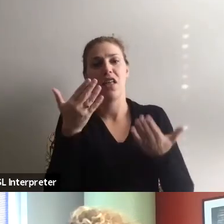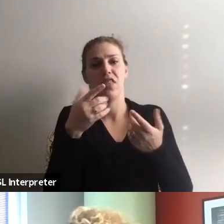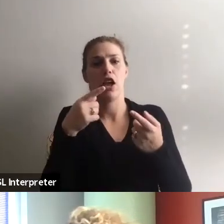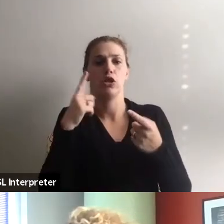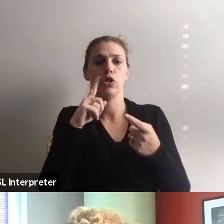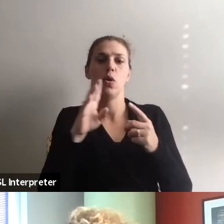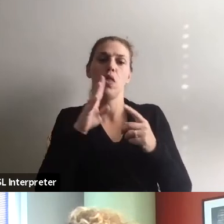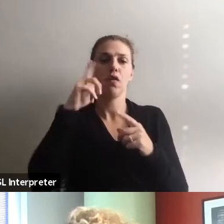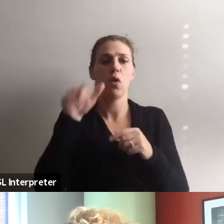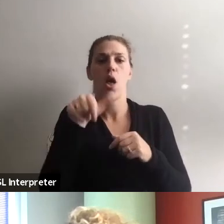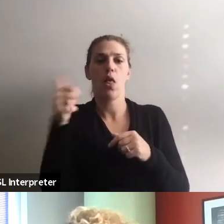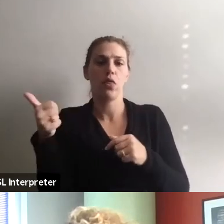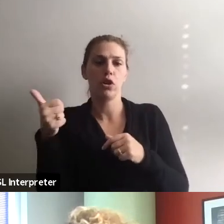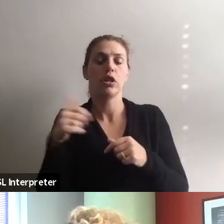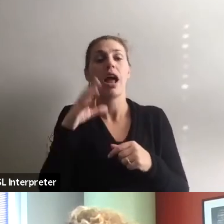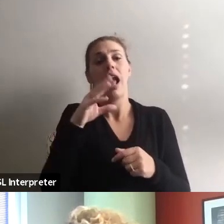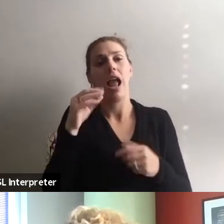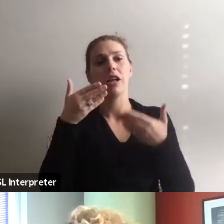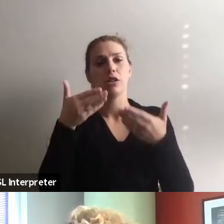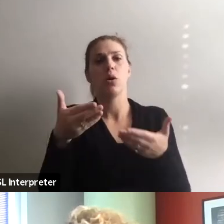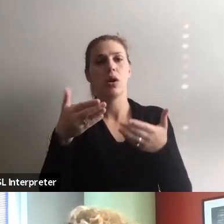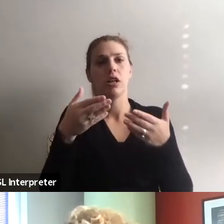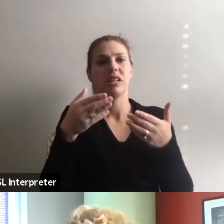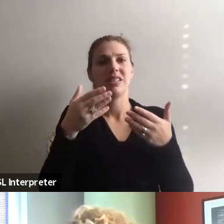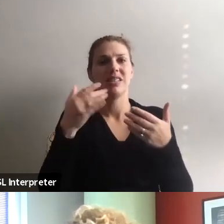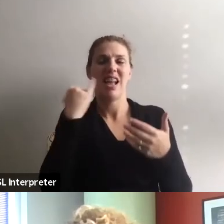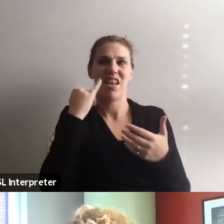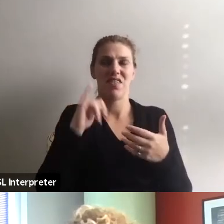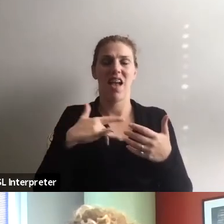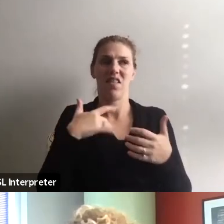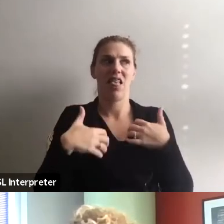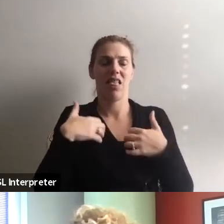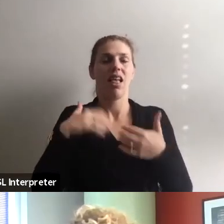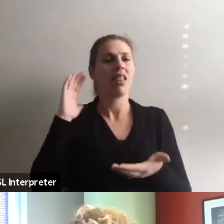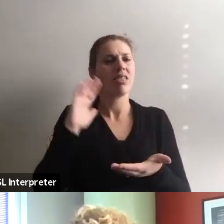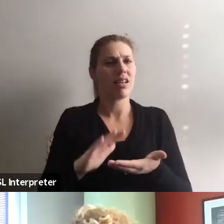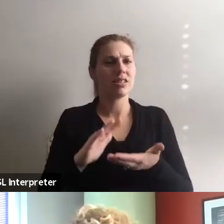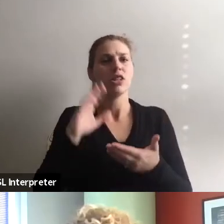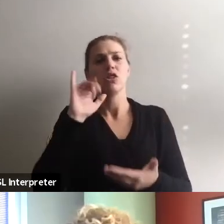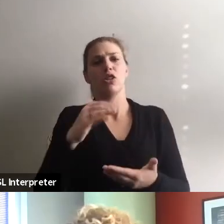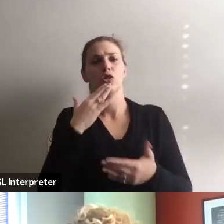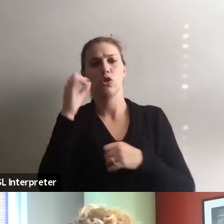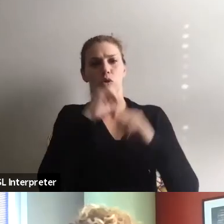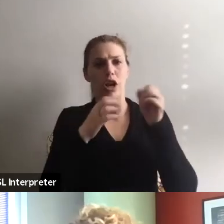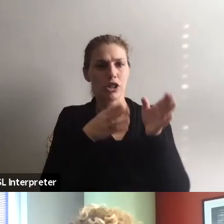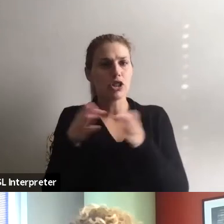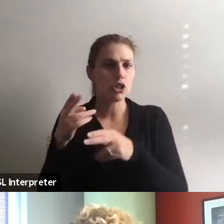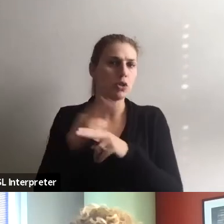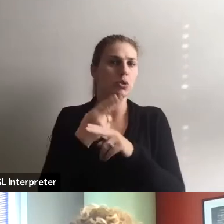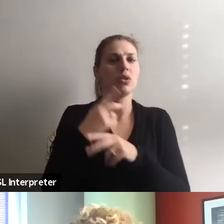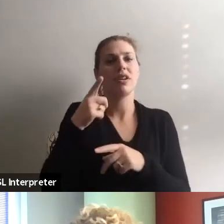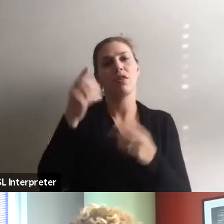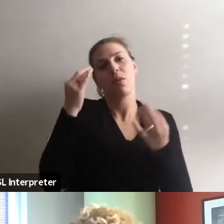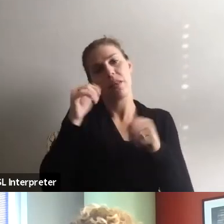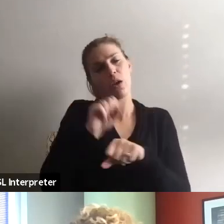for others, just for yourself, and to lean the discomfort, things of that nature. So it's a good strategy to use, particularly when we think about